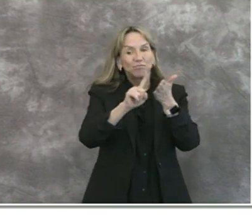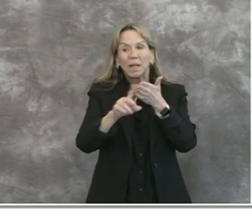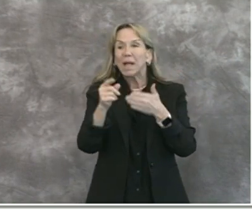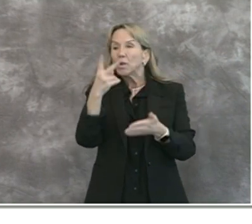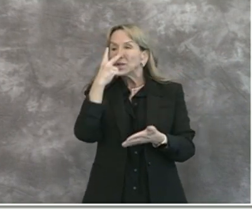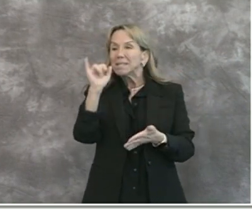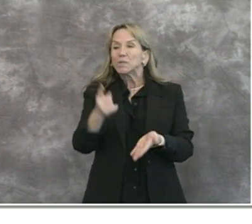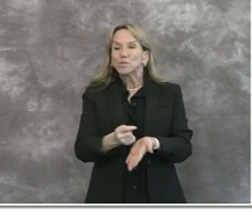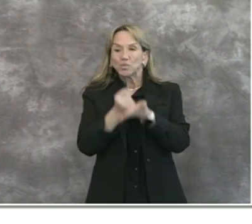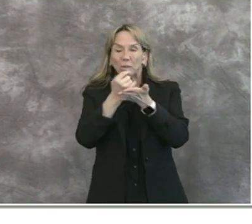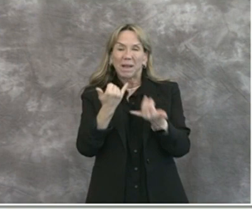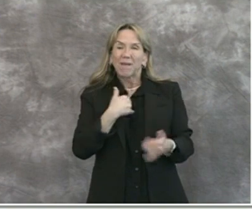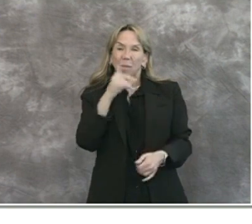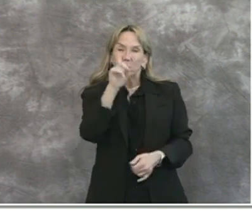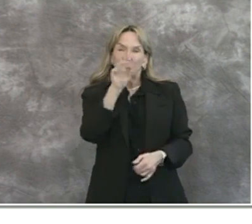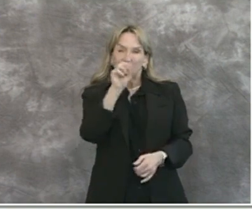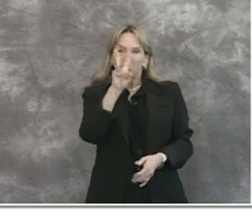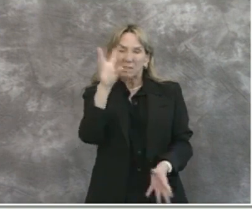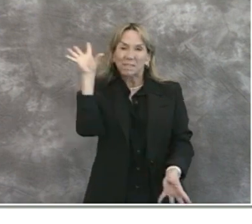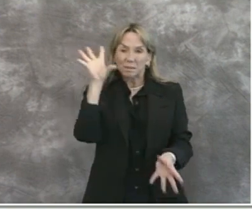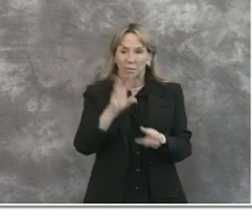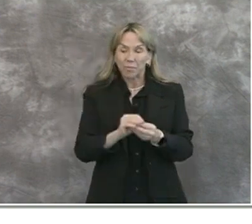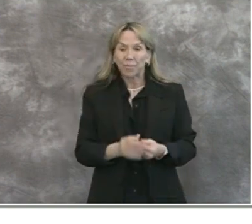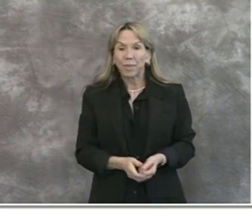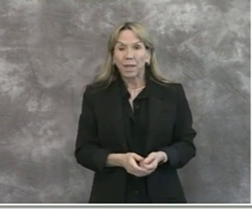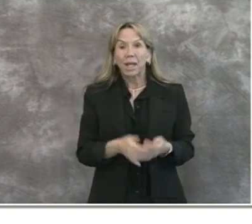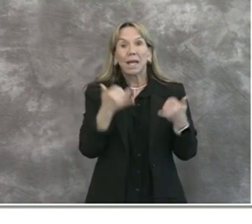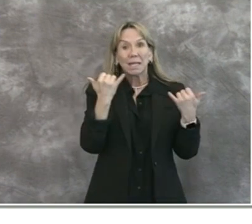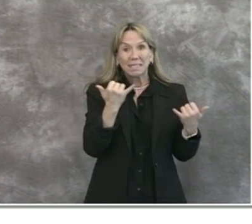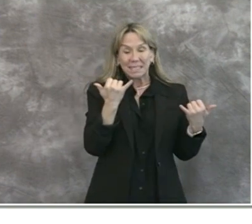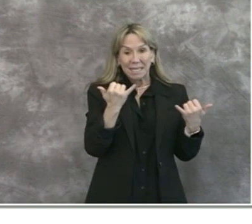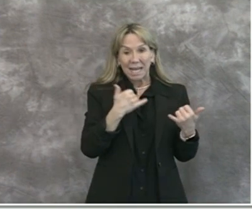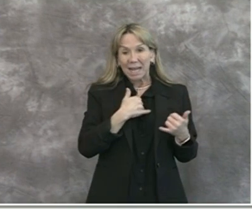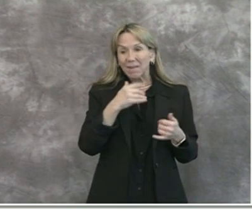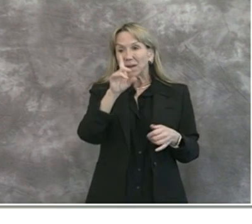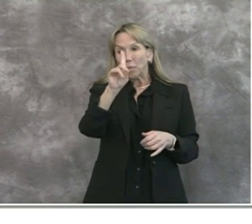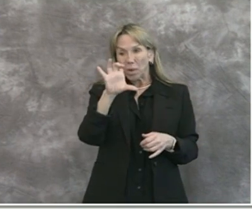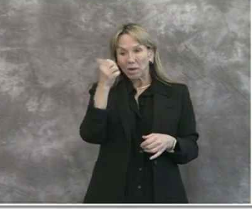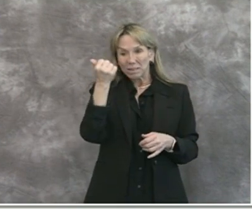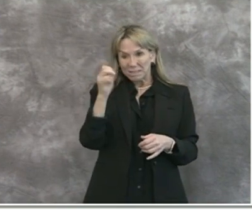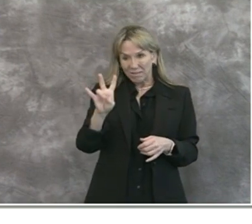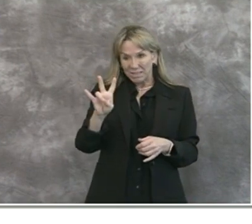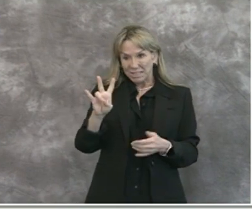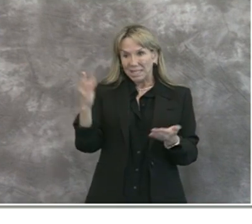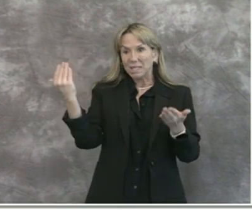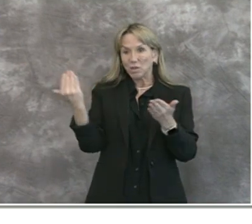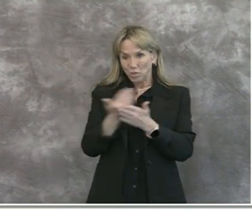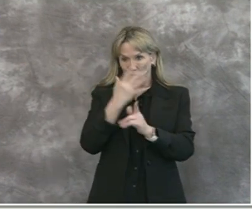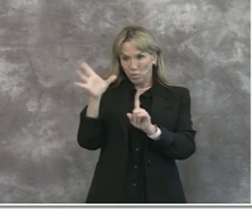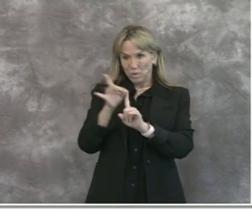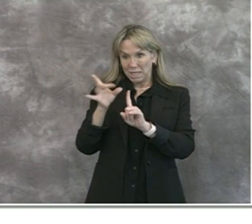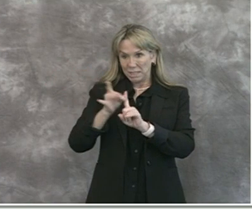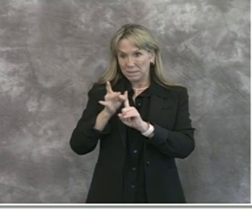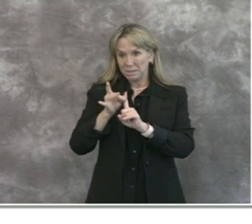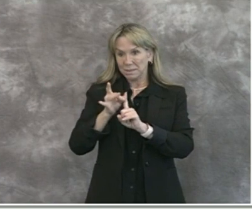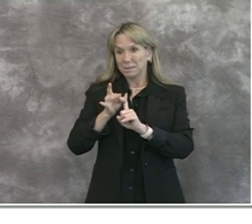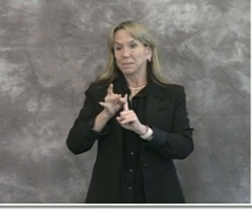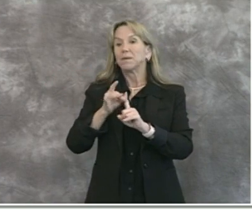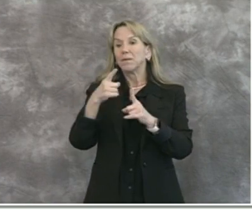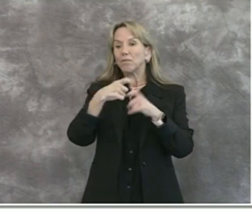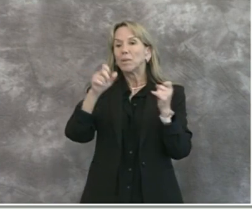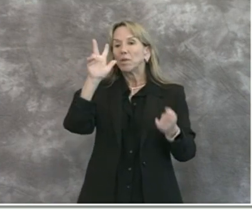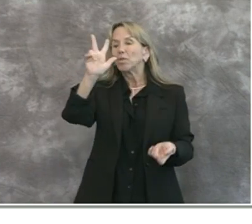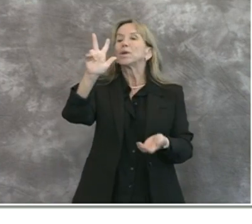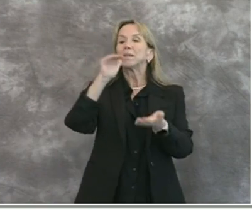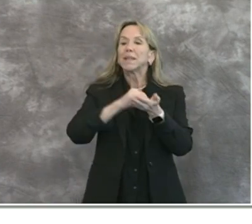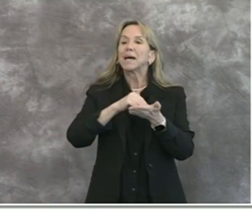rooms and the cumulative. Today, we are reporting 117 new positive cases. This is out of 3,699 total